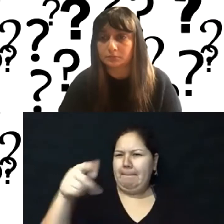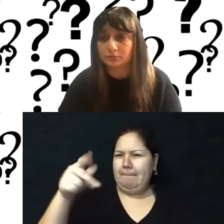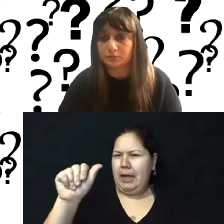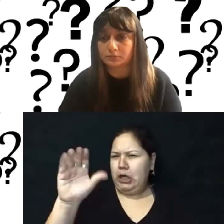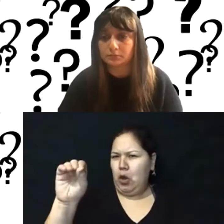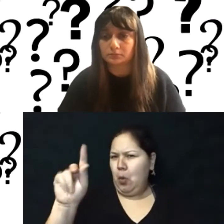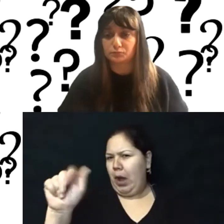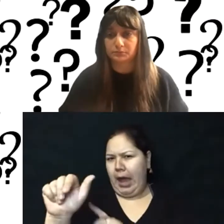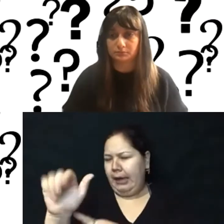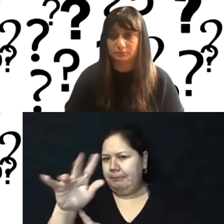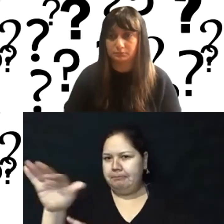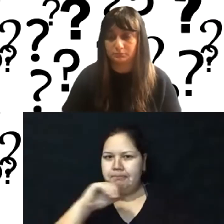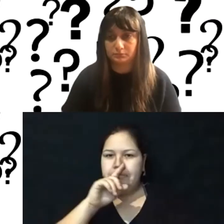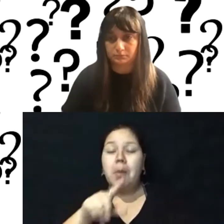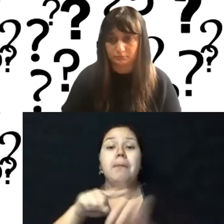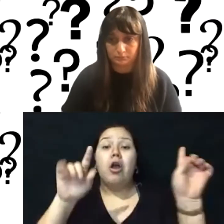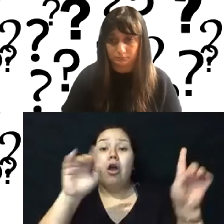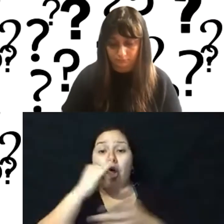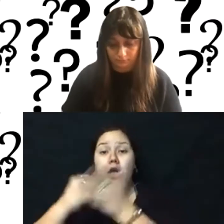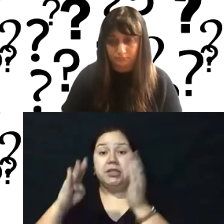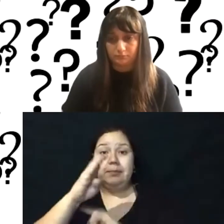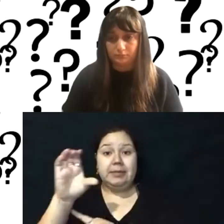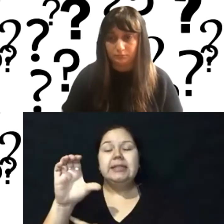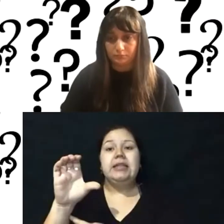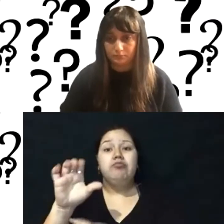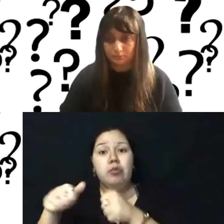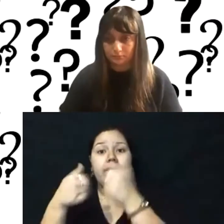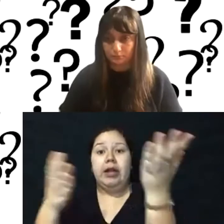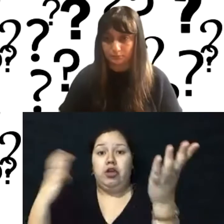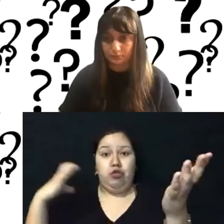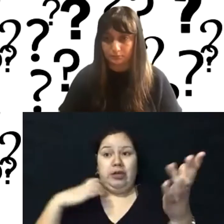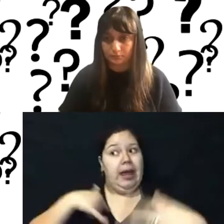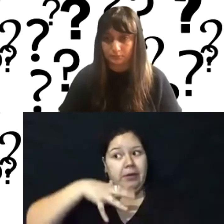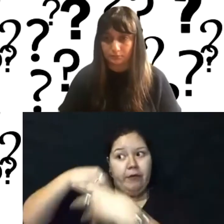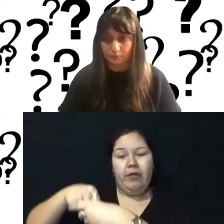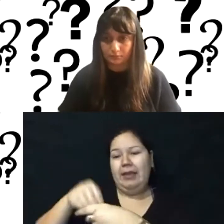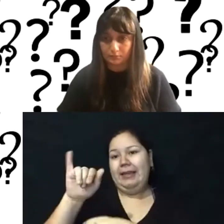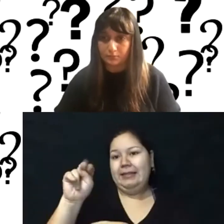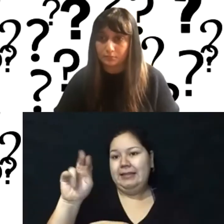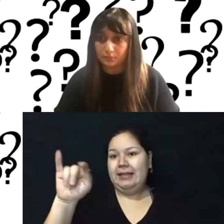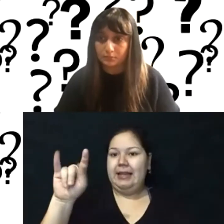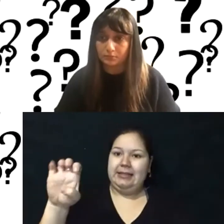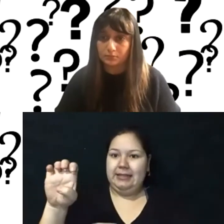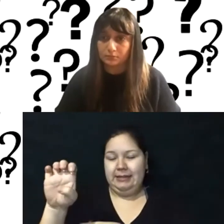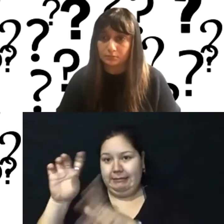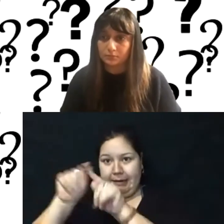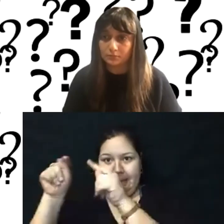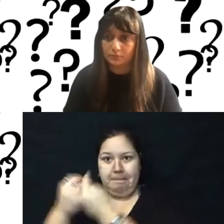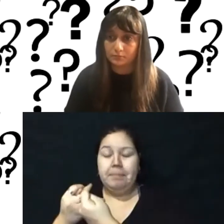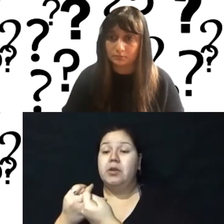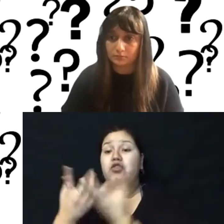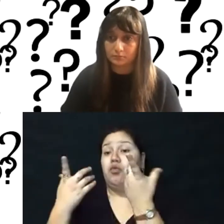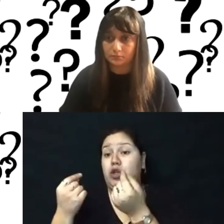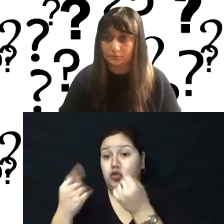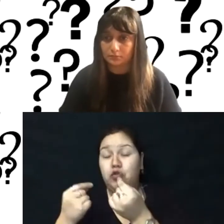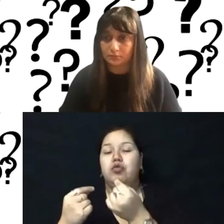um, arts BC is, um, offering coaching and I'm part of their insight team. Um, so the way that that works is, is